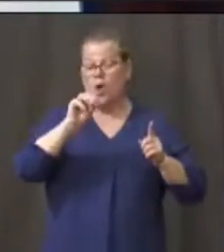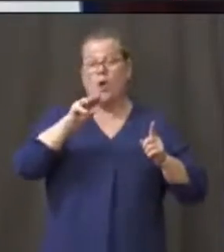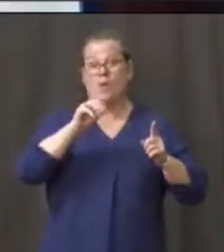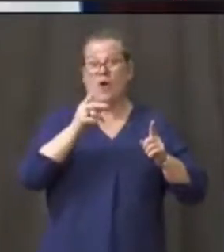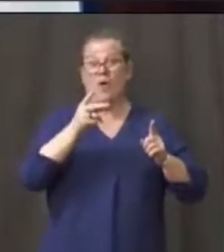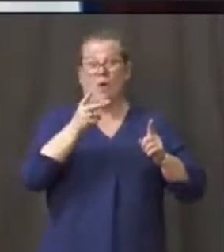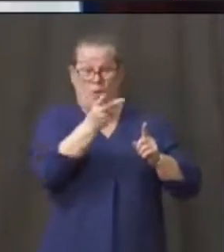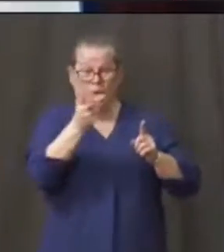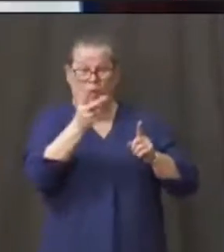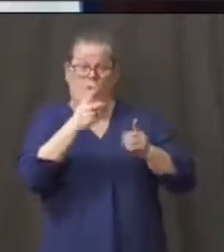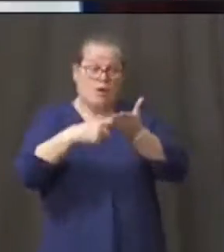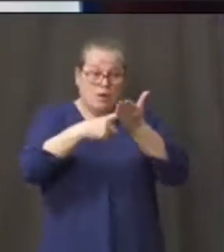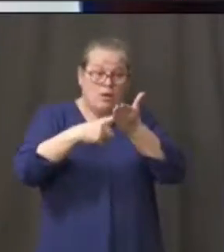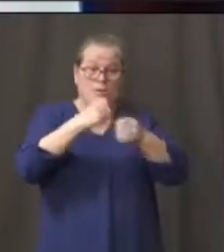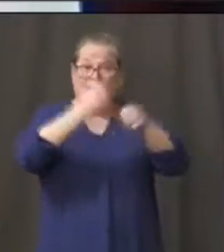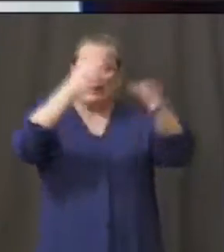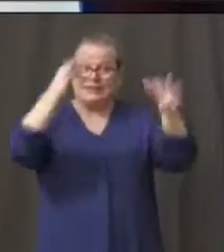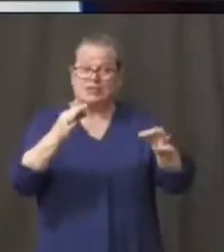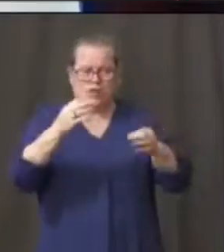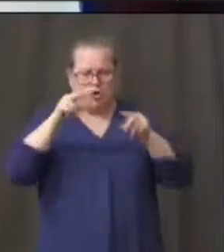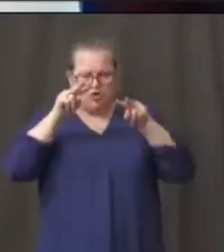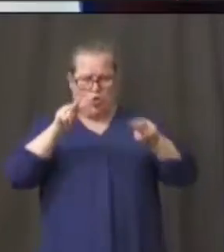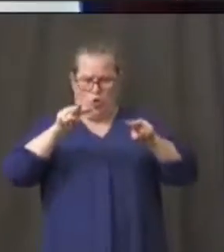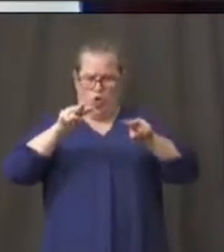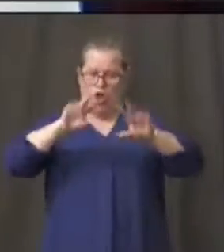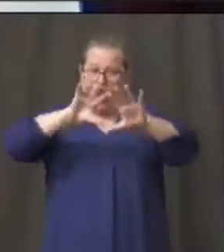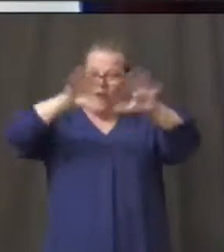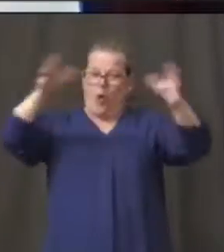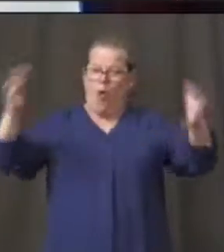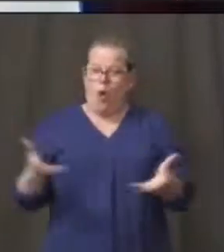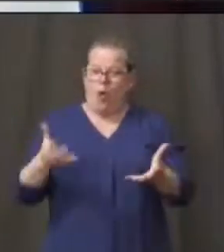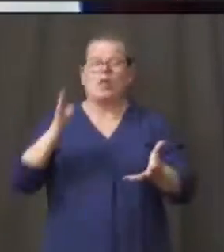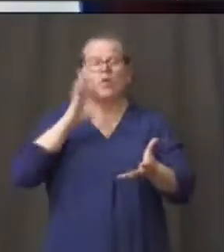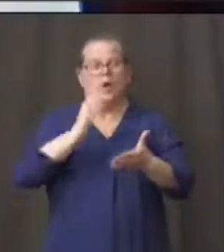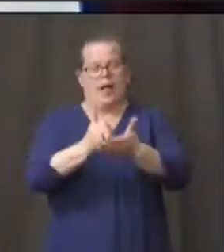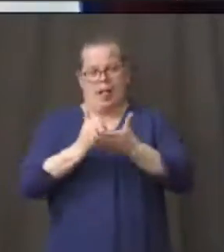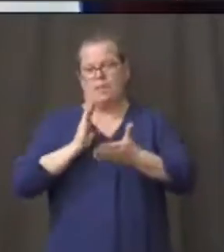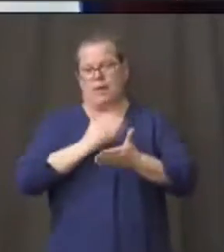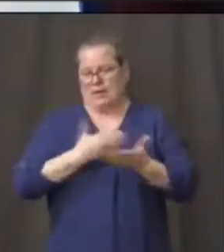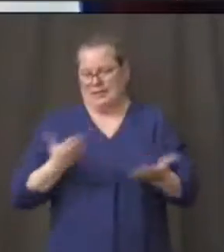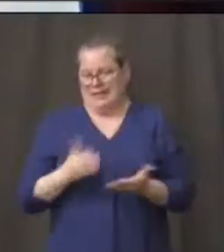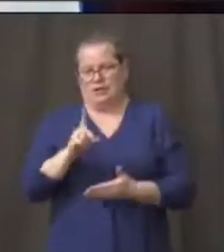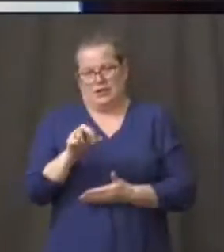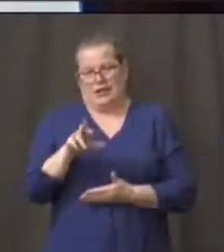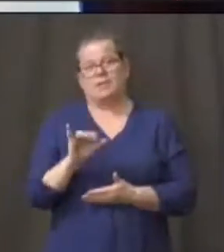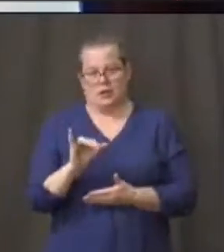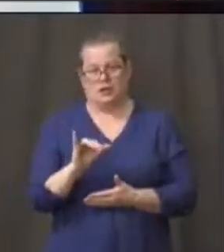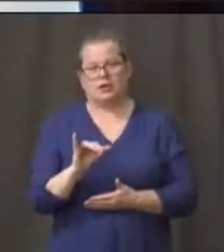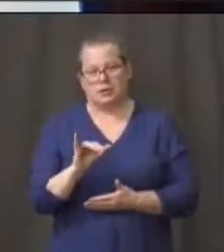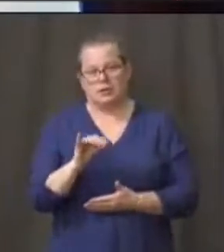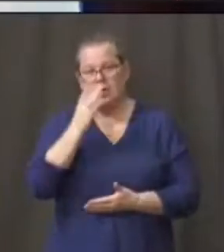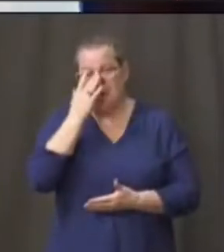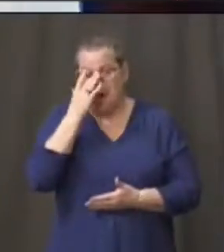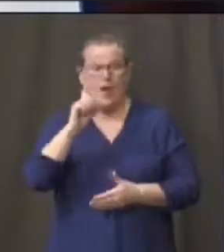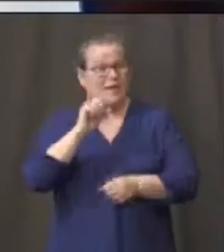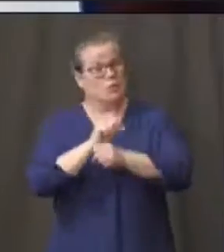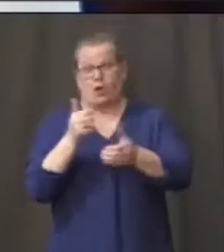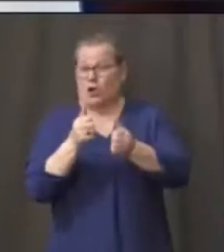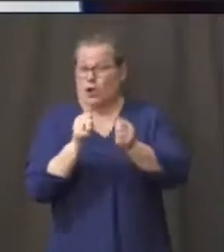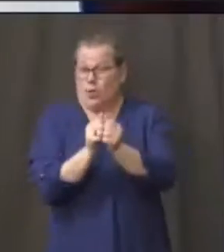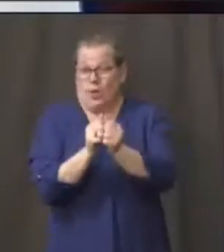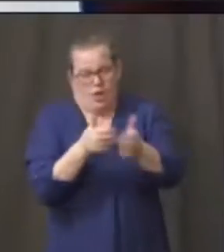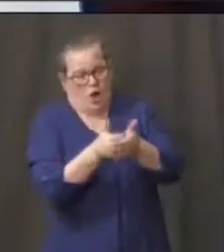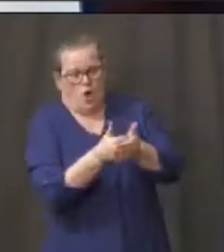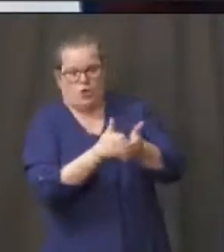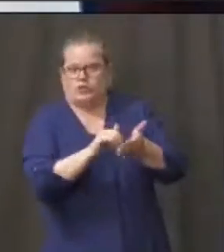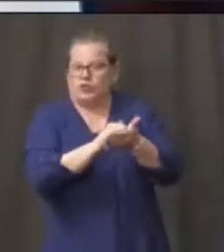holistically are going to make a difference here in the greater Danbury area. We have to work closely with New York State. Otherwise, it's just